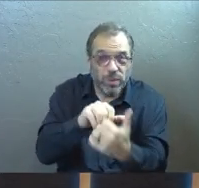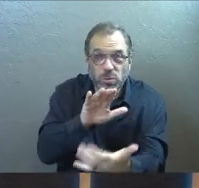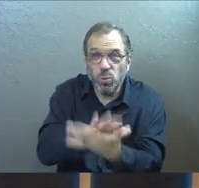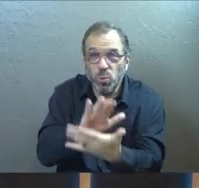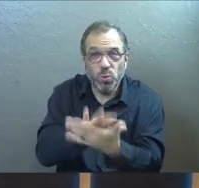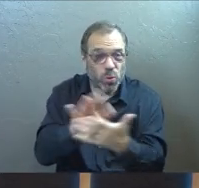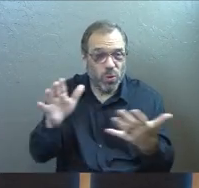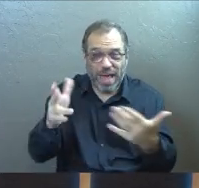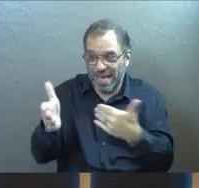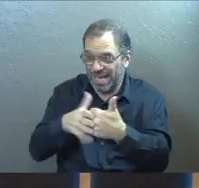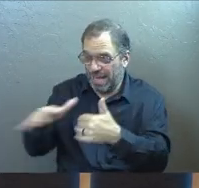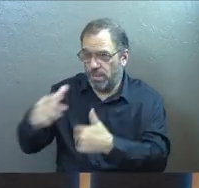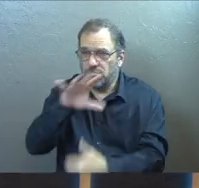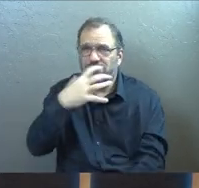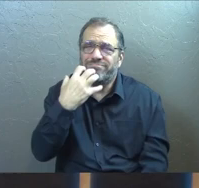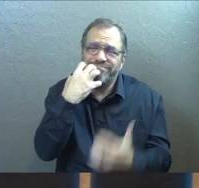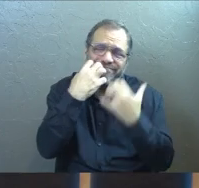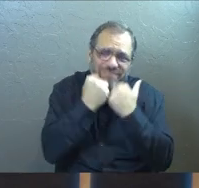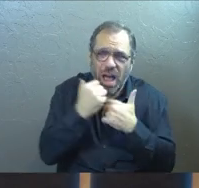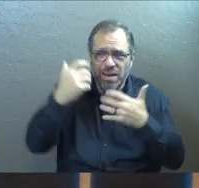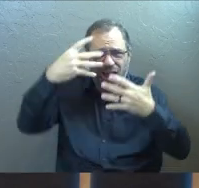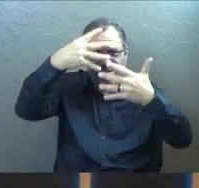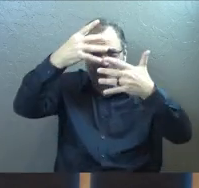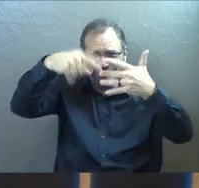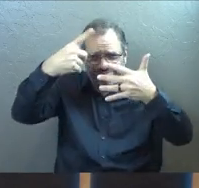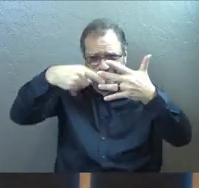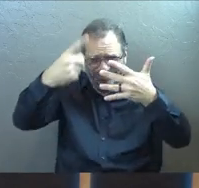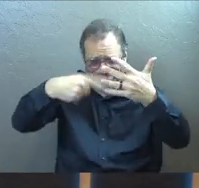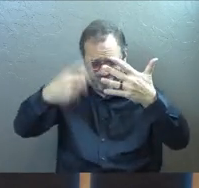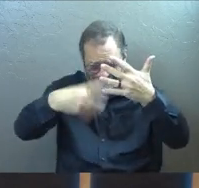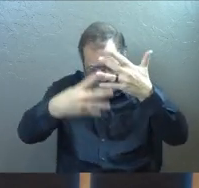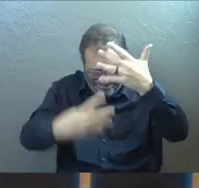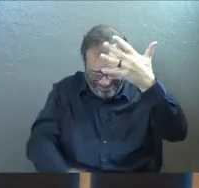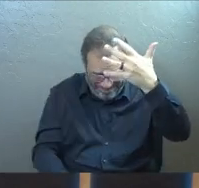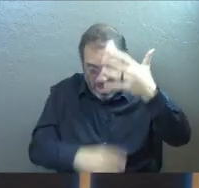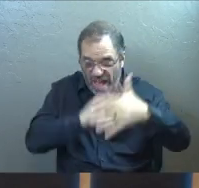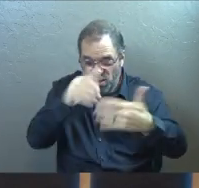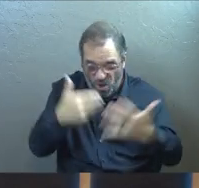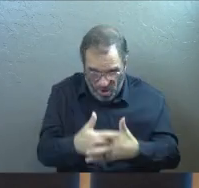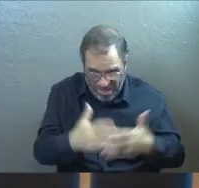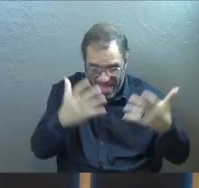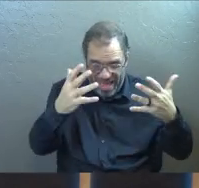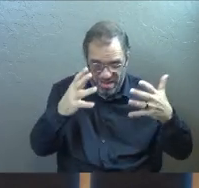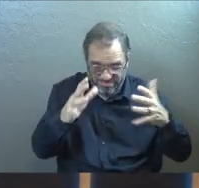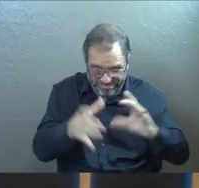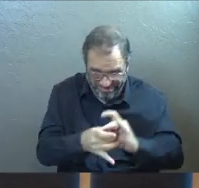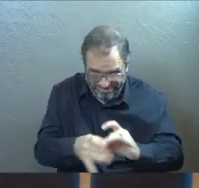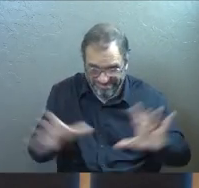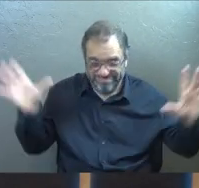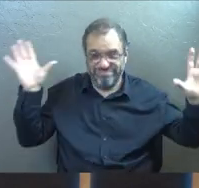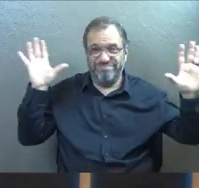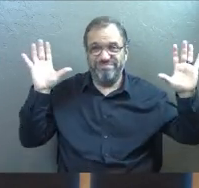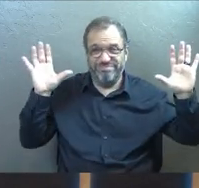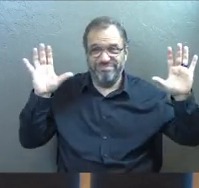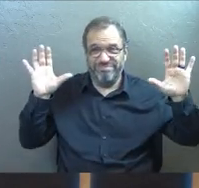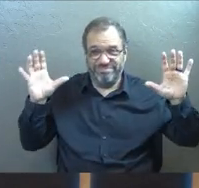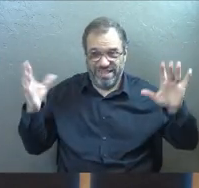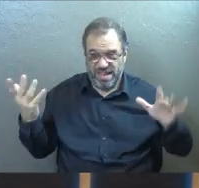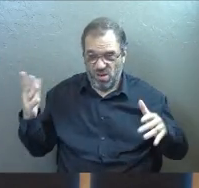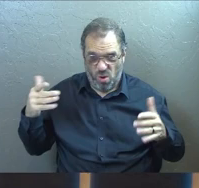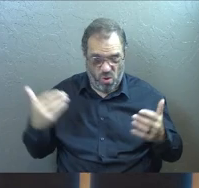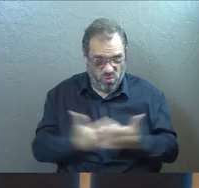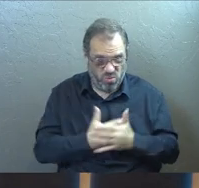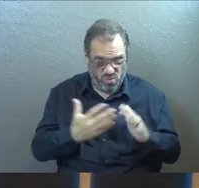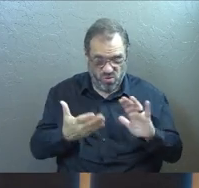in and a neighborhood that they loved and just went on and on and on. And they had to let all of that stuff go. And they had to leap into a